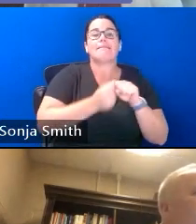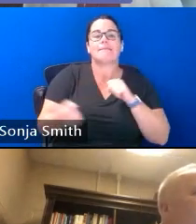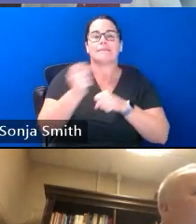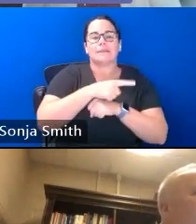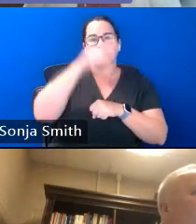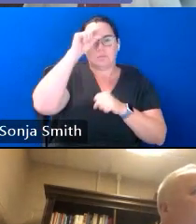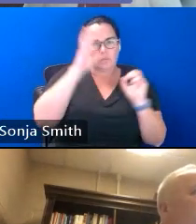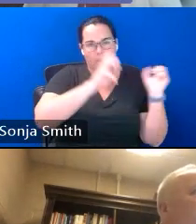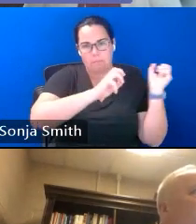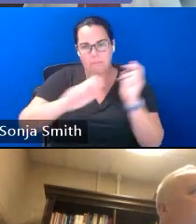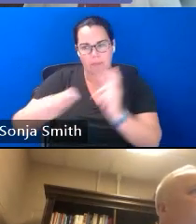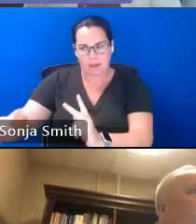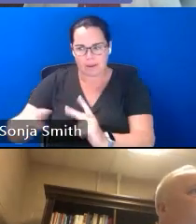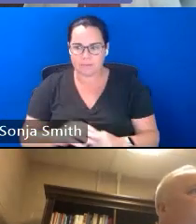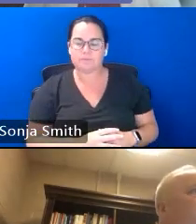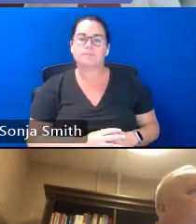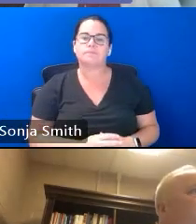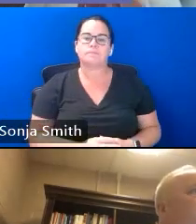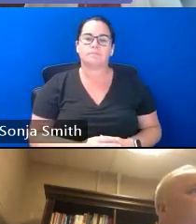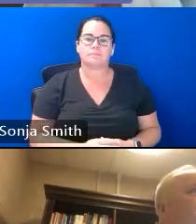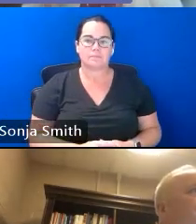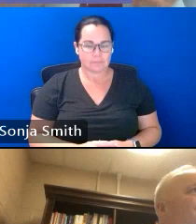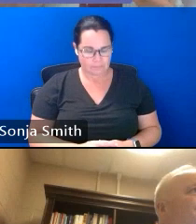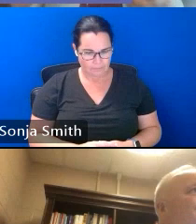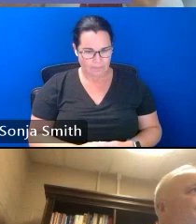again in the media and in the news we often hear